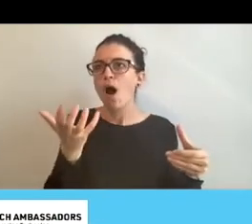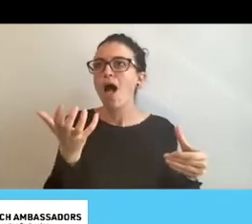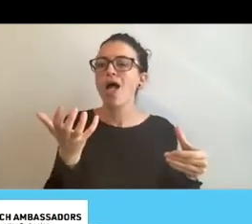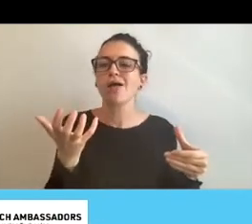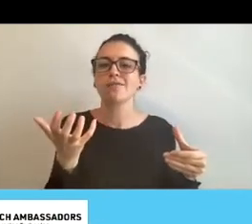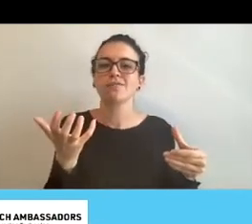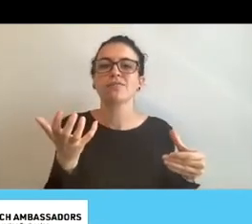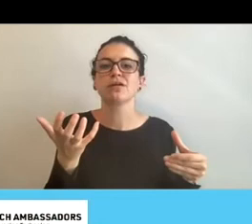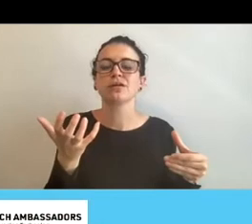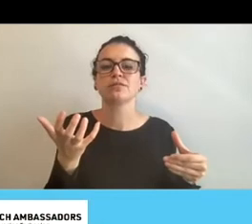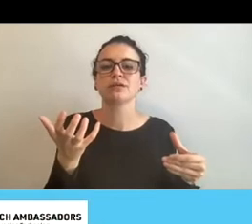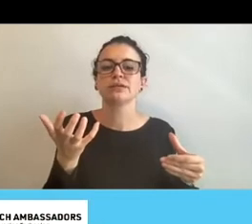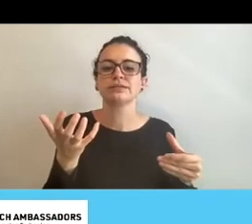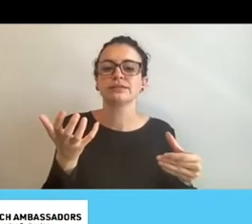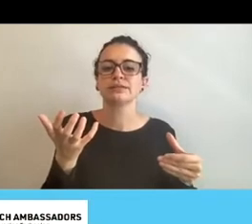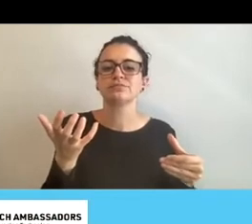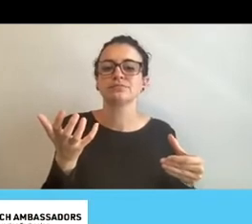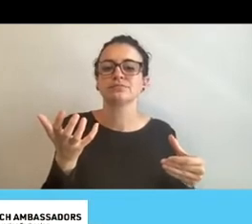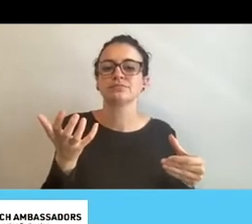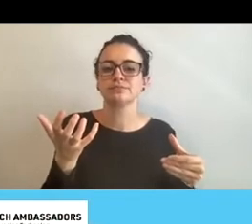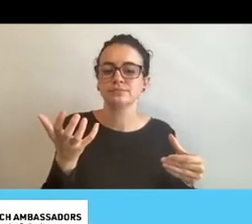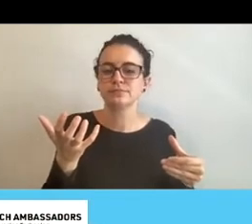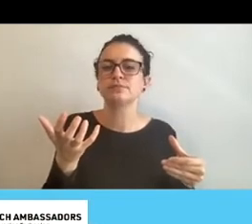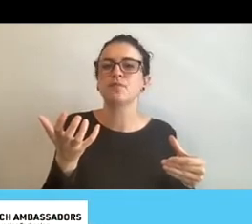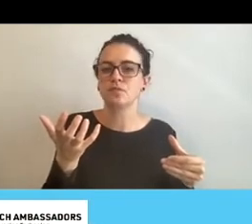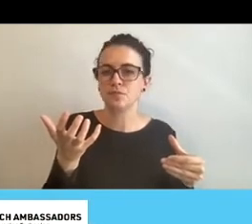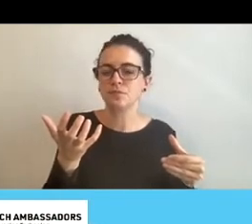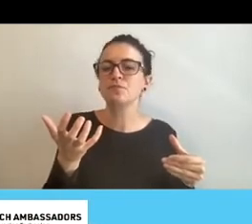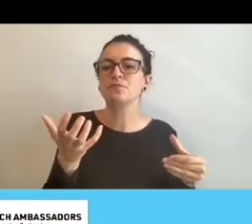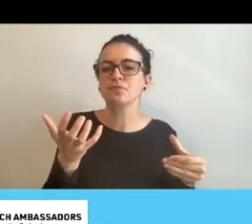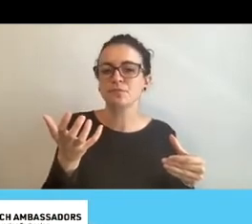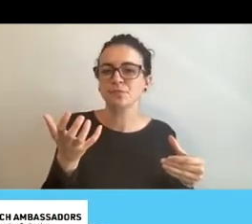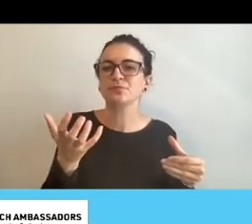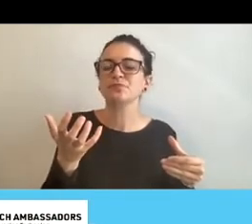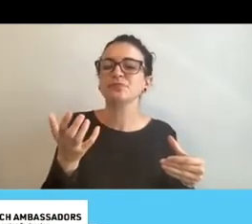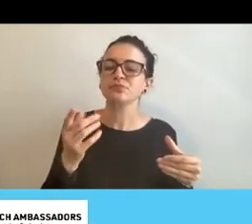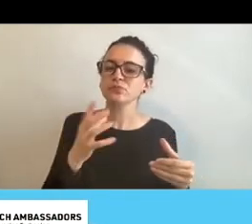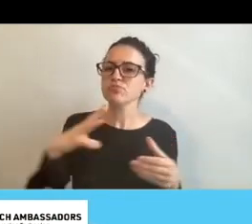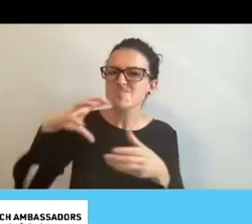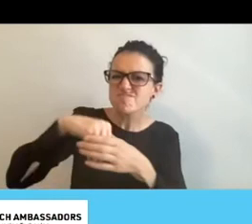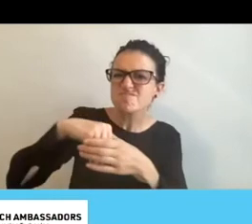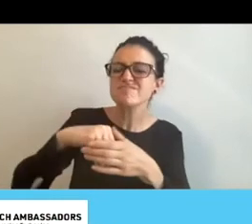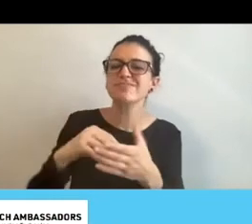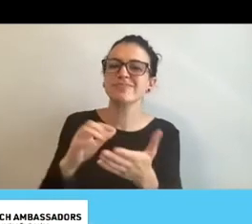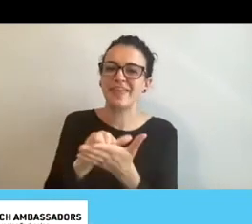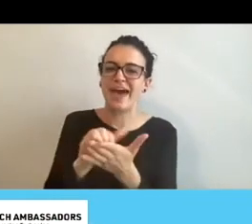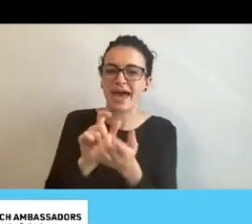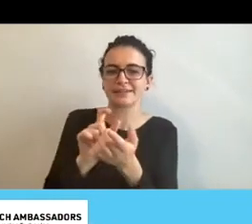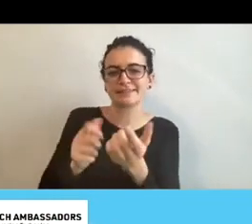big part of the assistive technology movement.